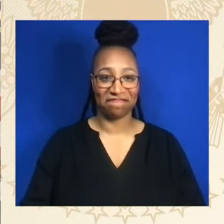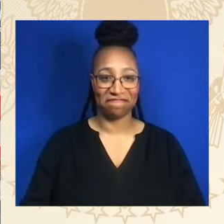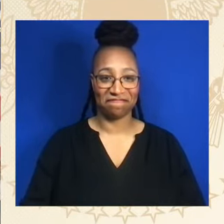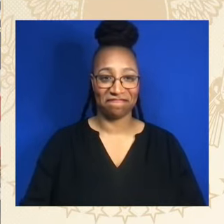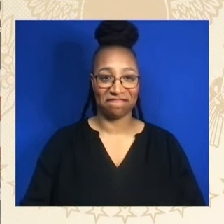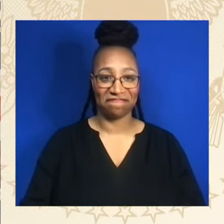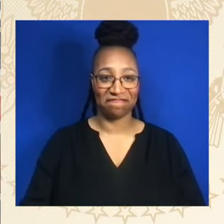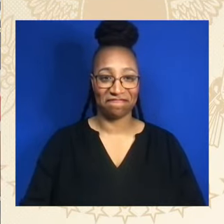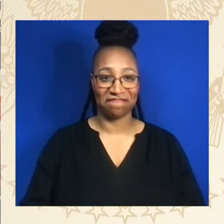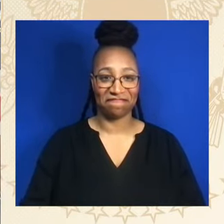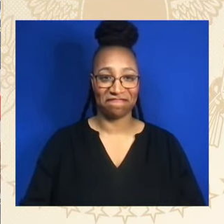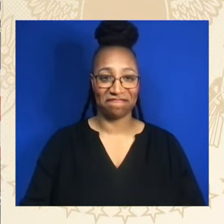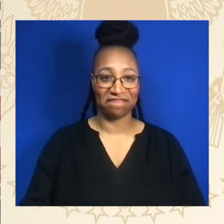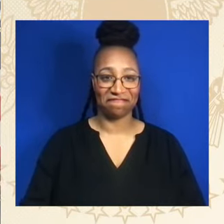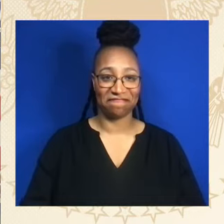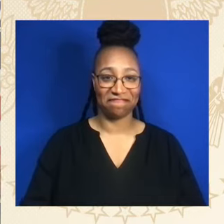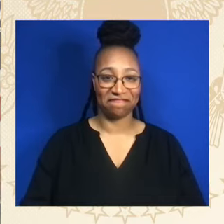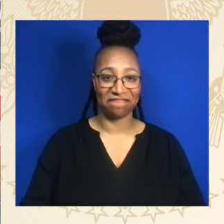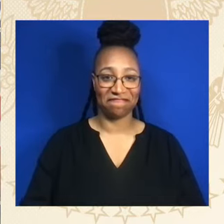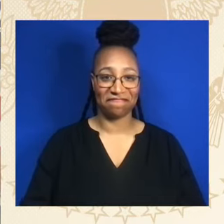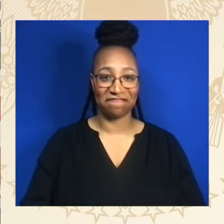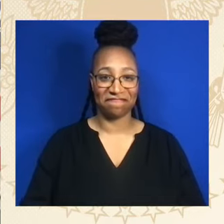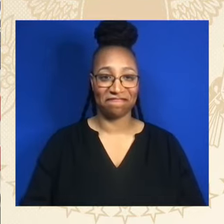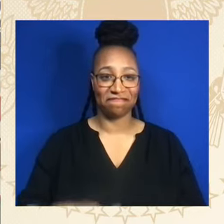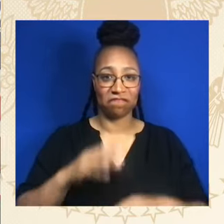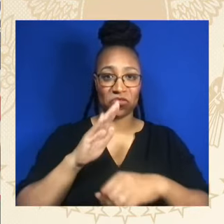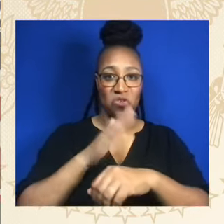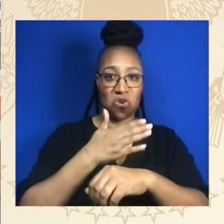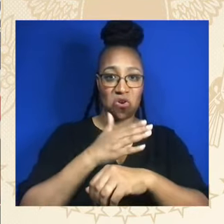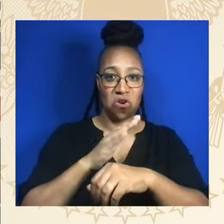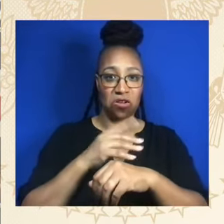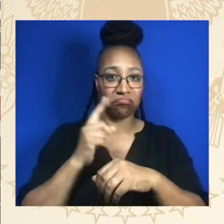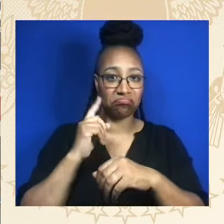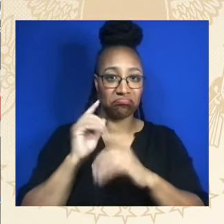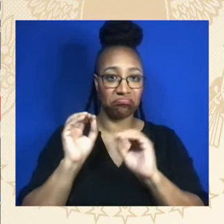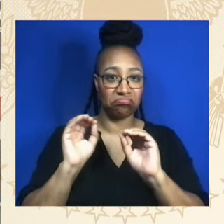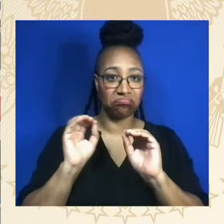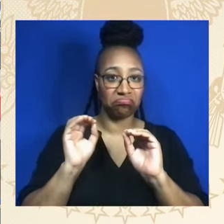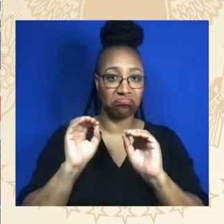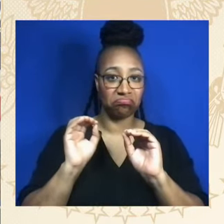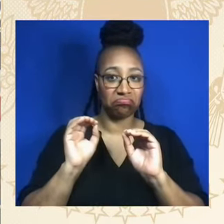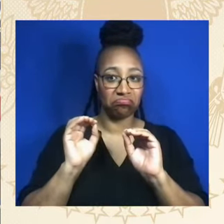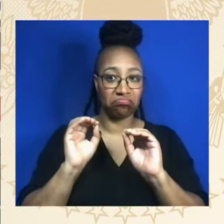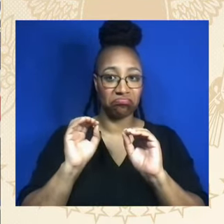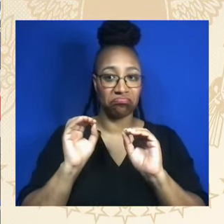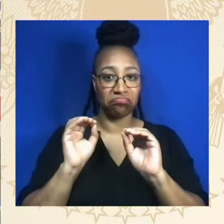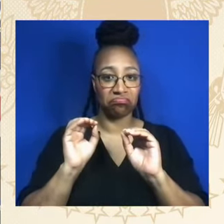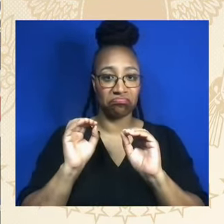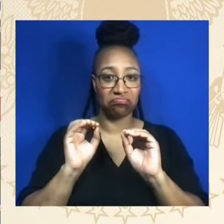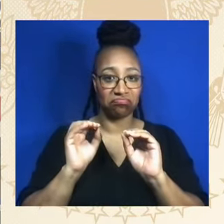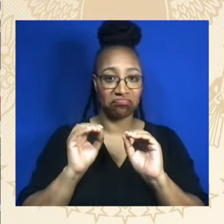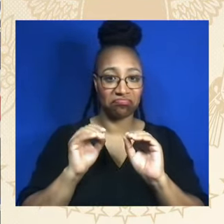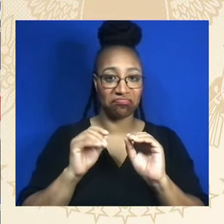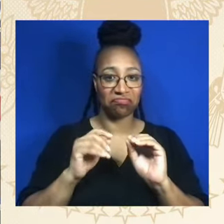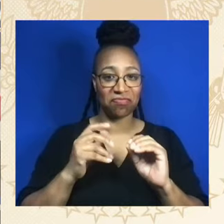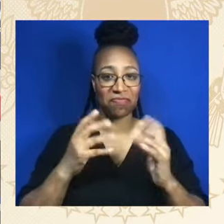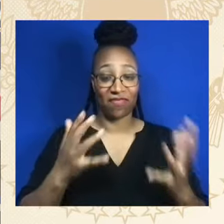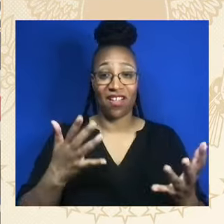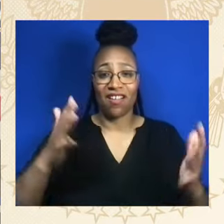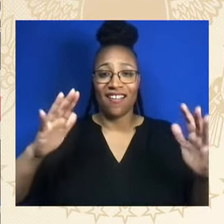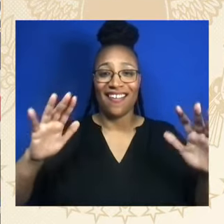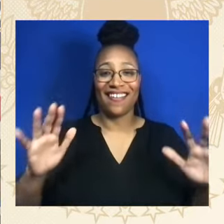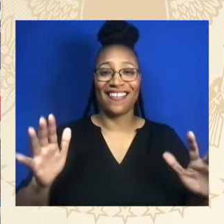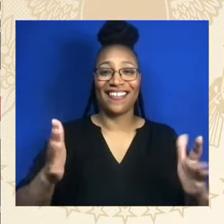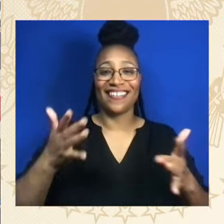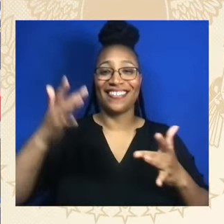Let every voice and sing Let every voice and sing Till earth and heaven